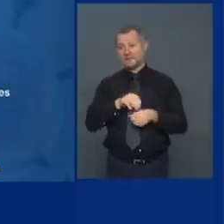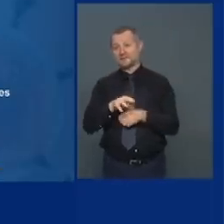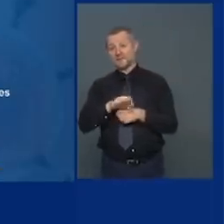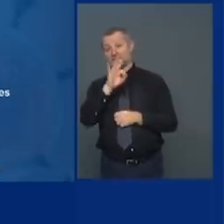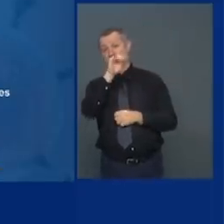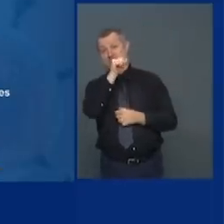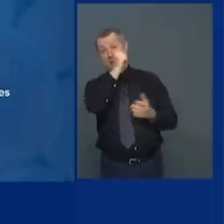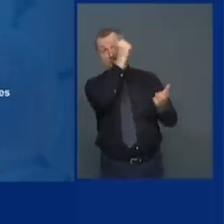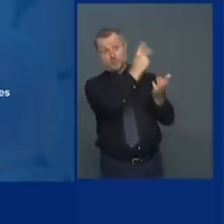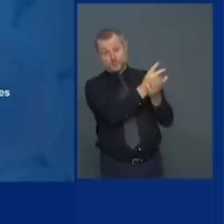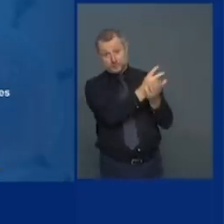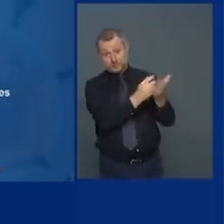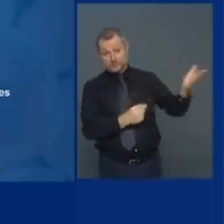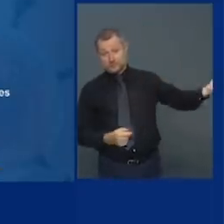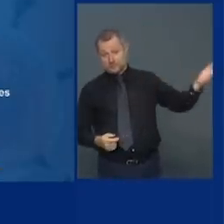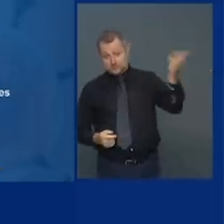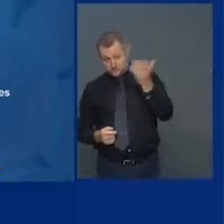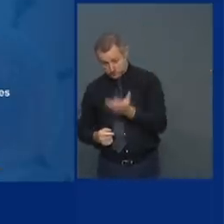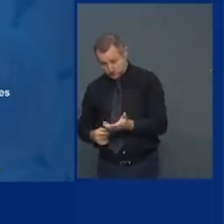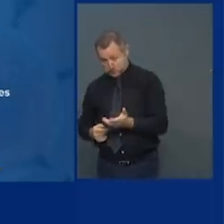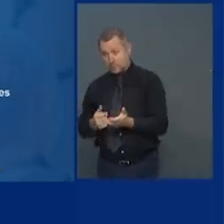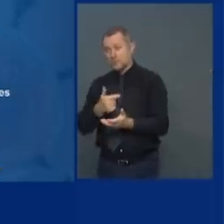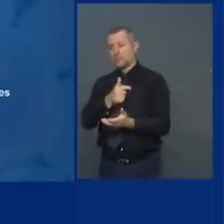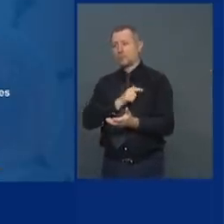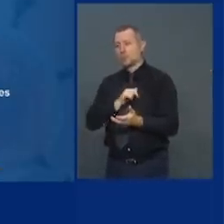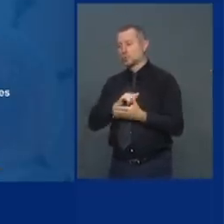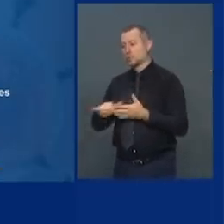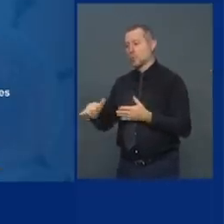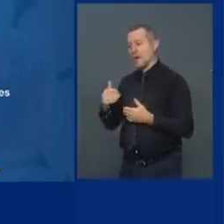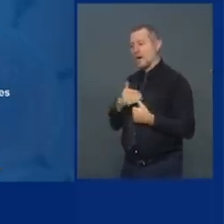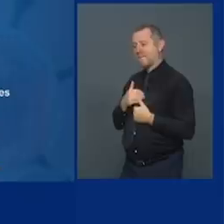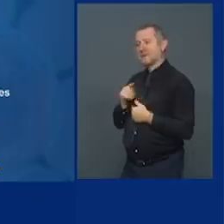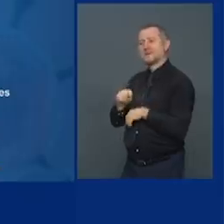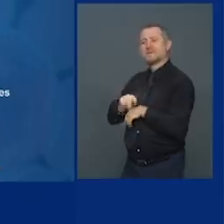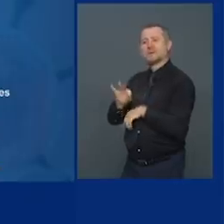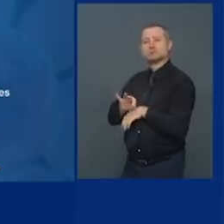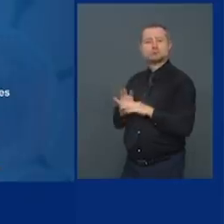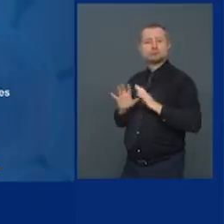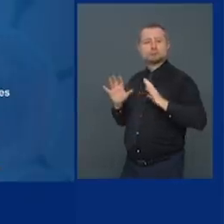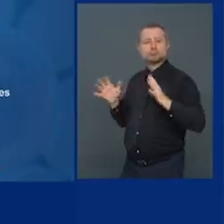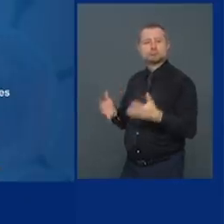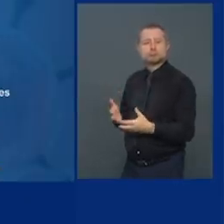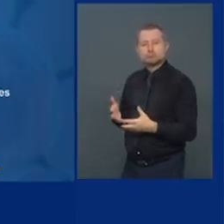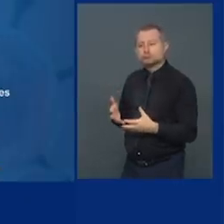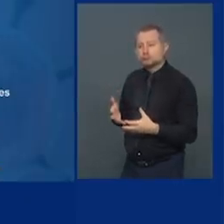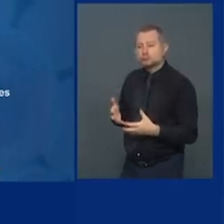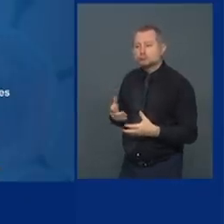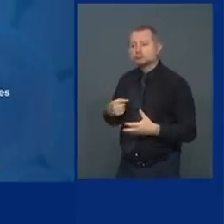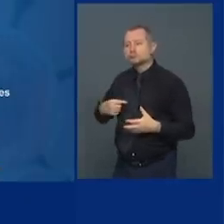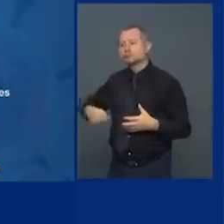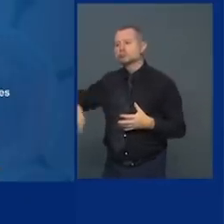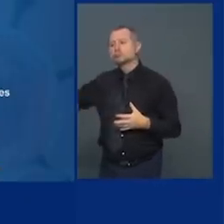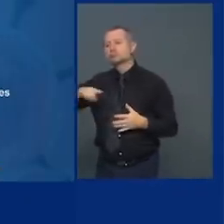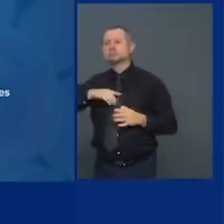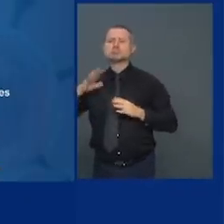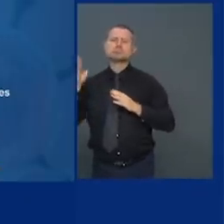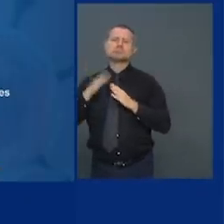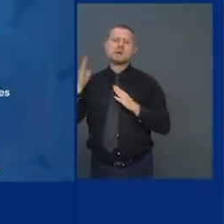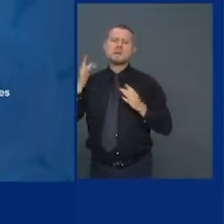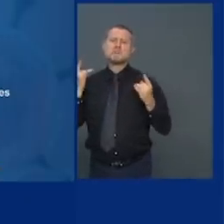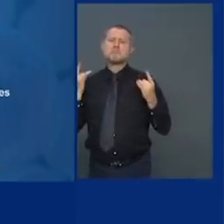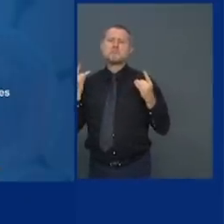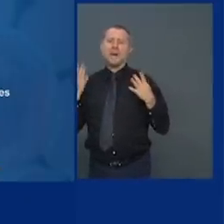we'll have a new york group of uh doctors and some of the the best doctors around the world